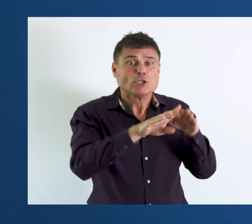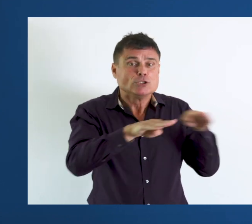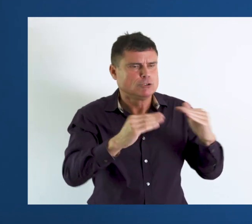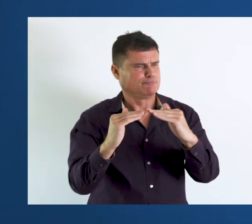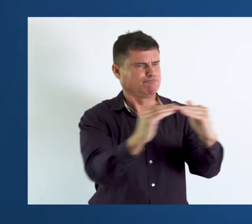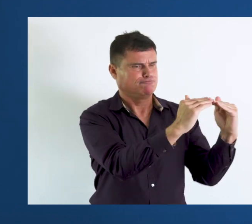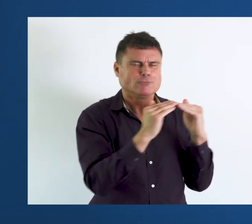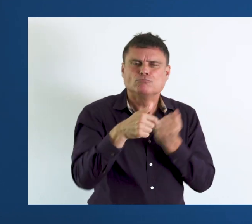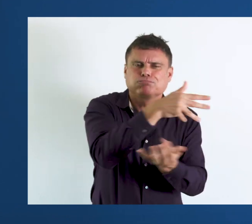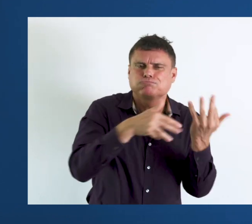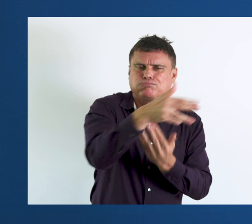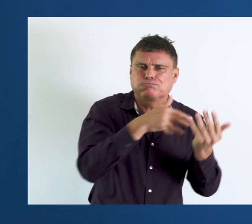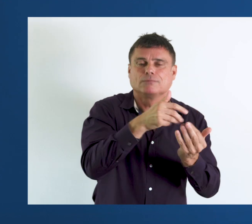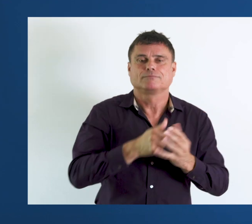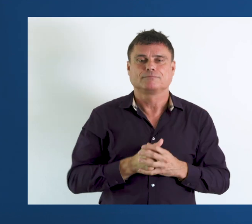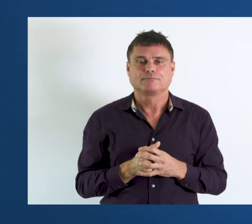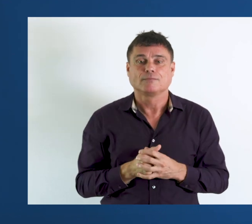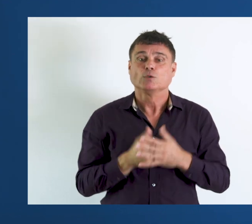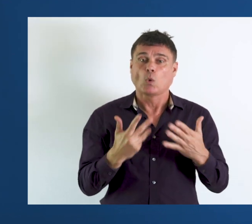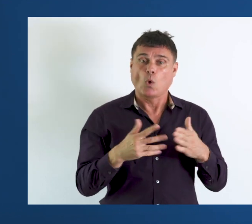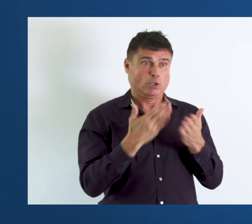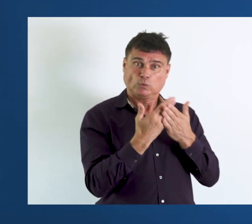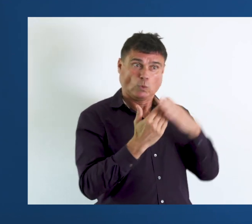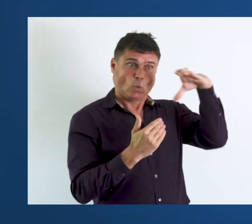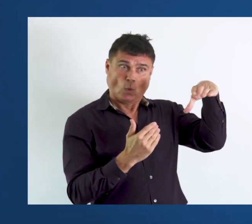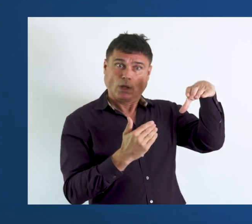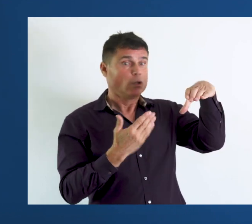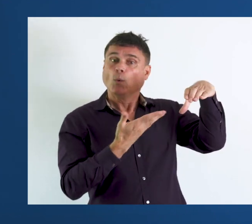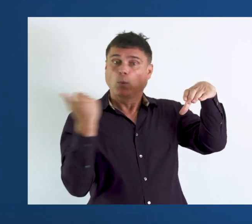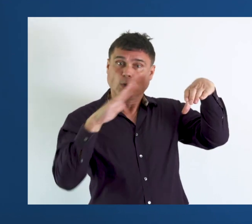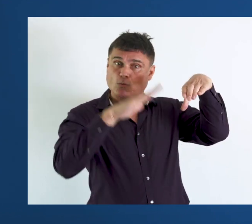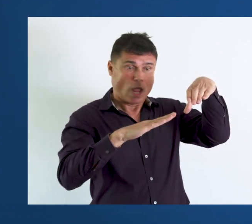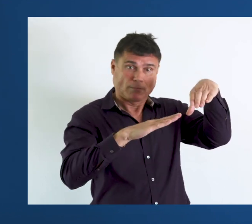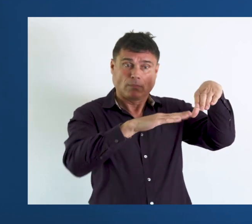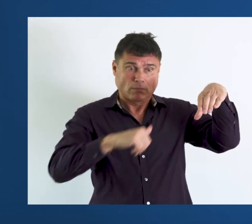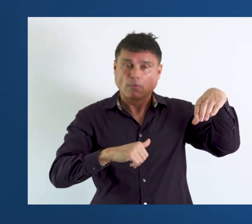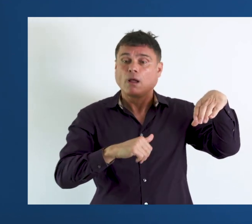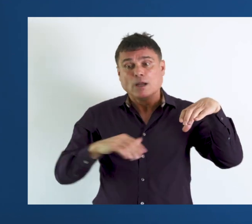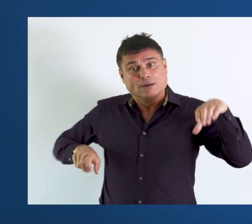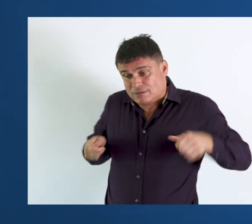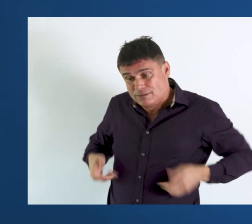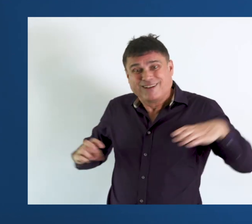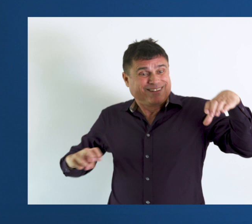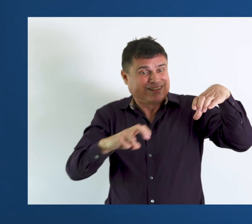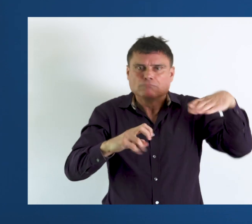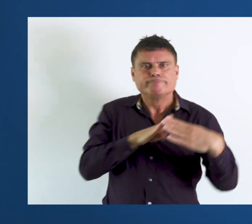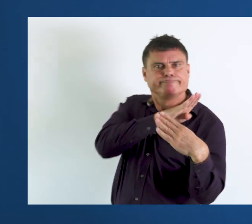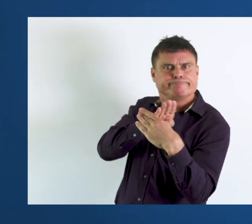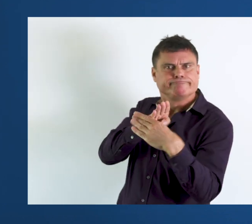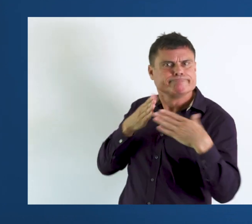basis with other children. The same school without a ramp became a barrier for a child.